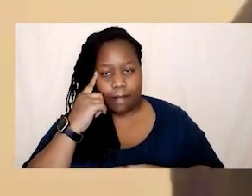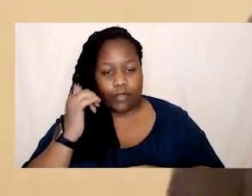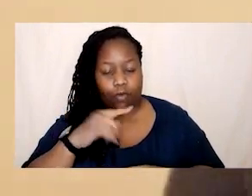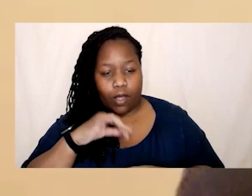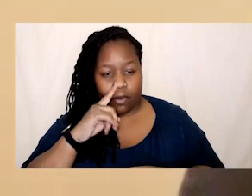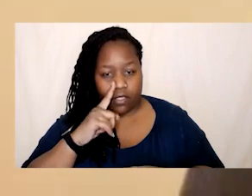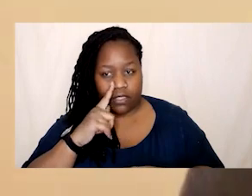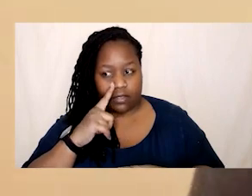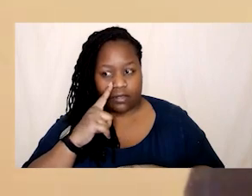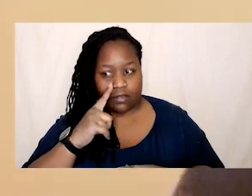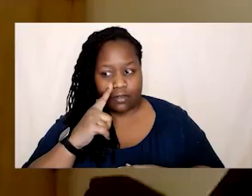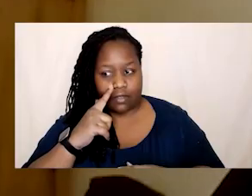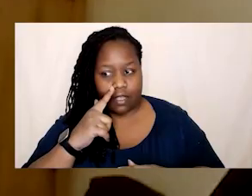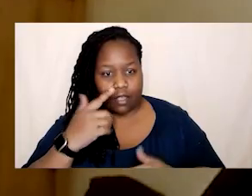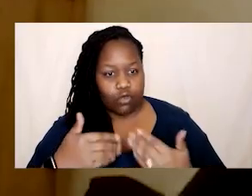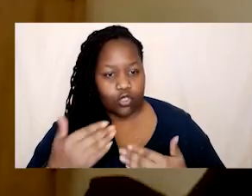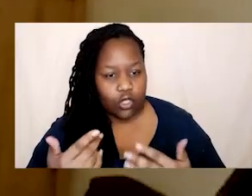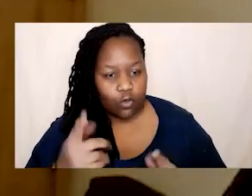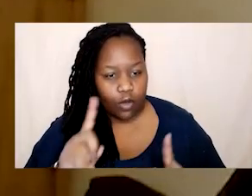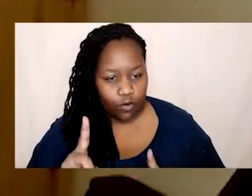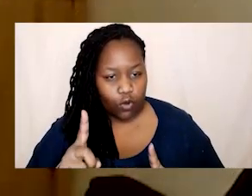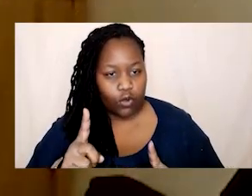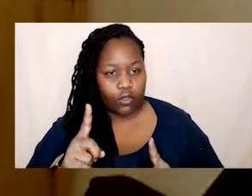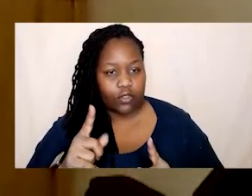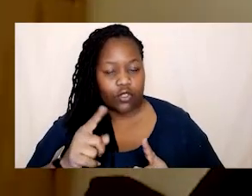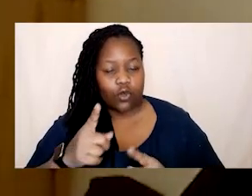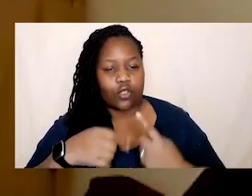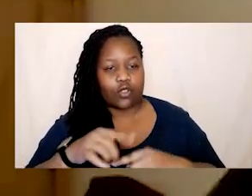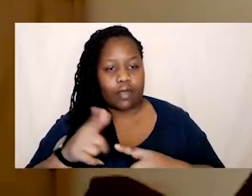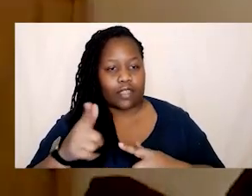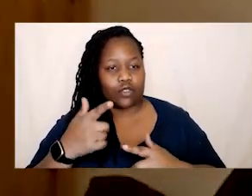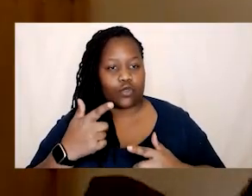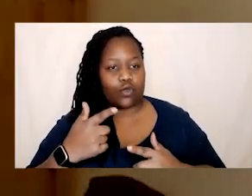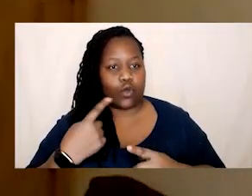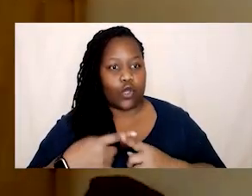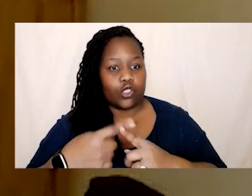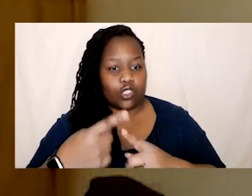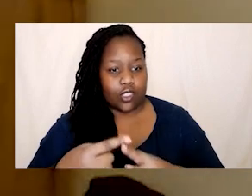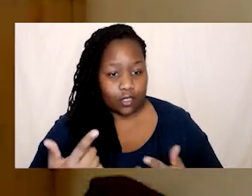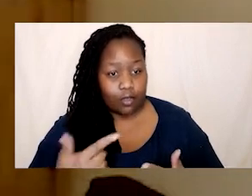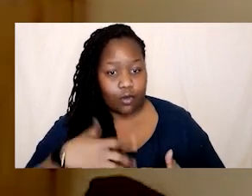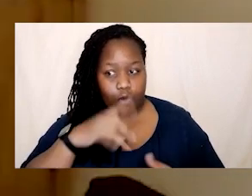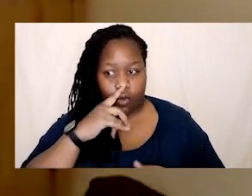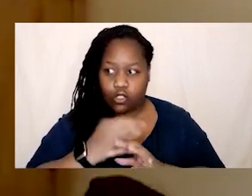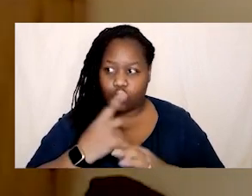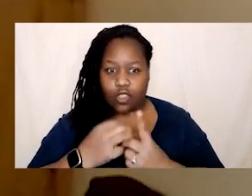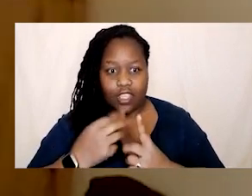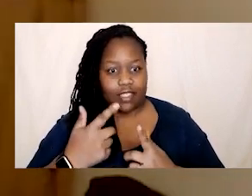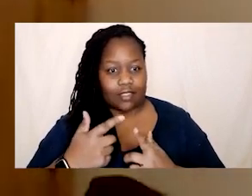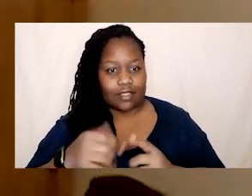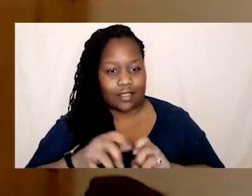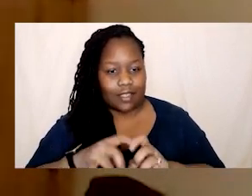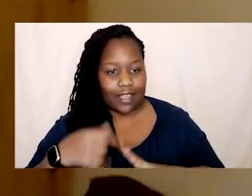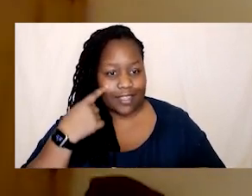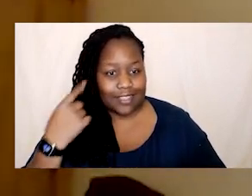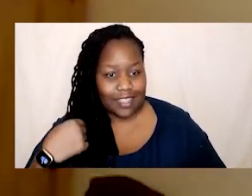was i rushing for what yeah it's back to that urgency yeah of course like we want things done yesterday but like that is the